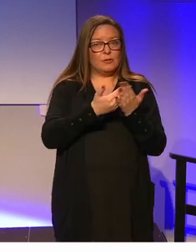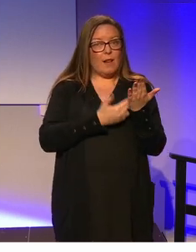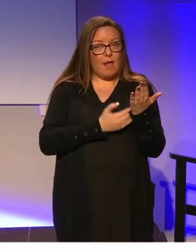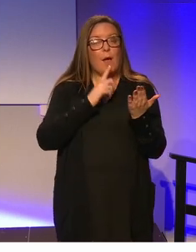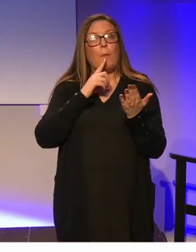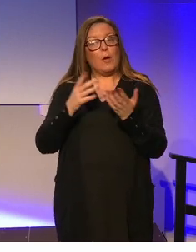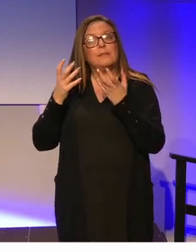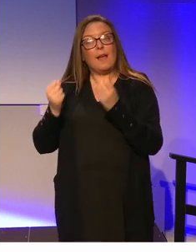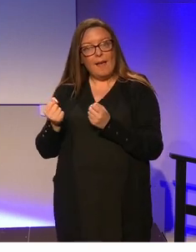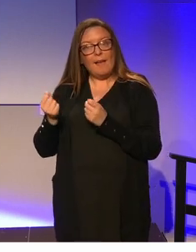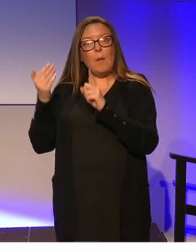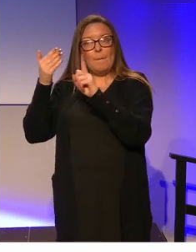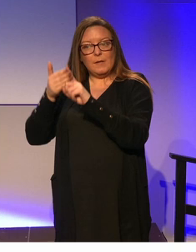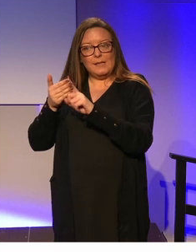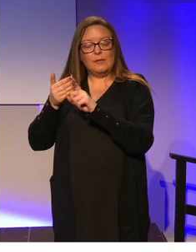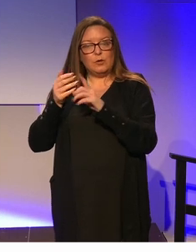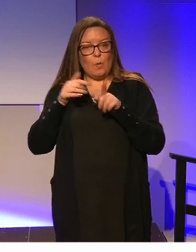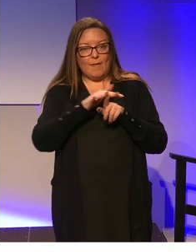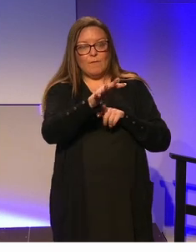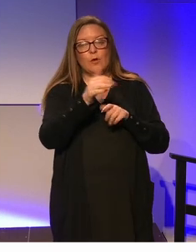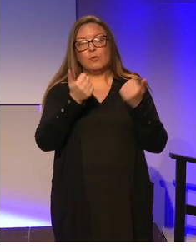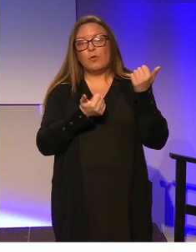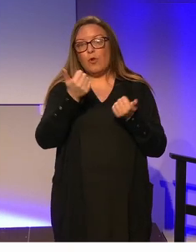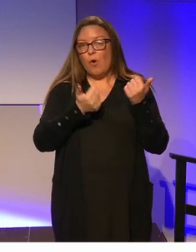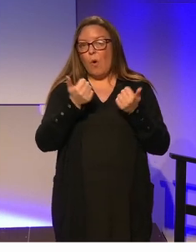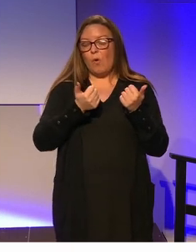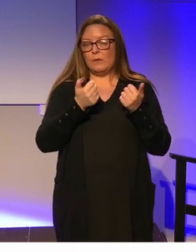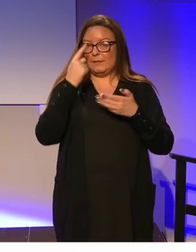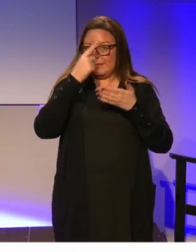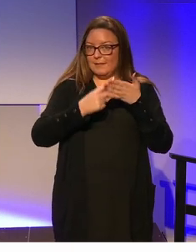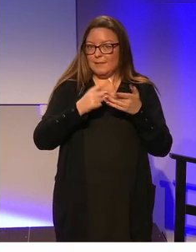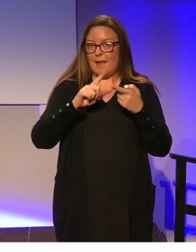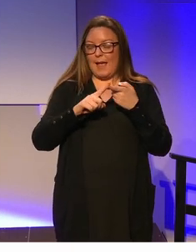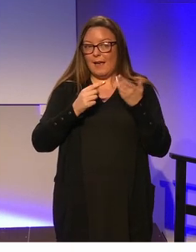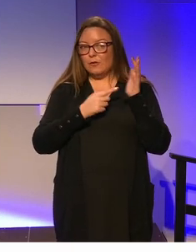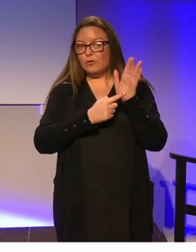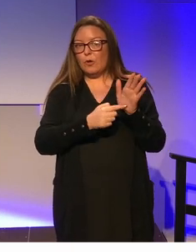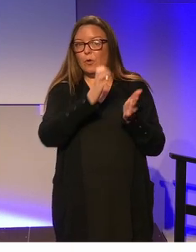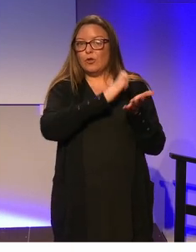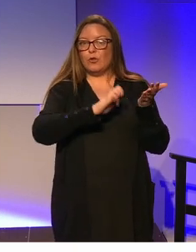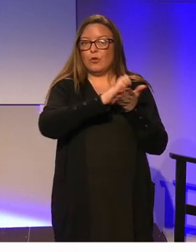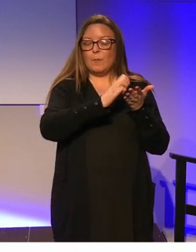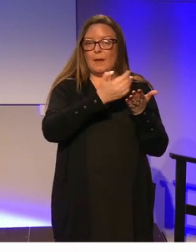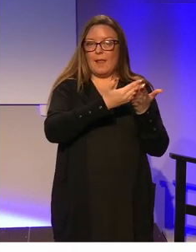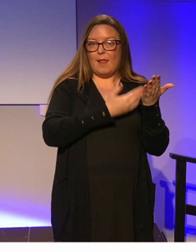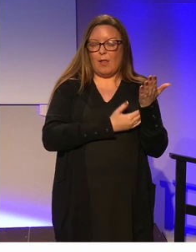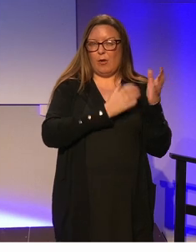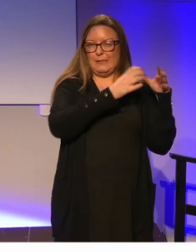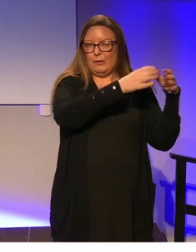has the potential to influence court decisions as part of international law or in spheres of European Union law jurisdiction.